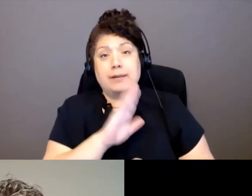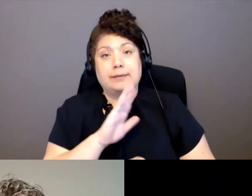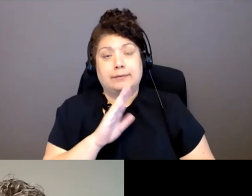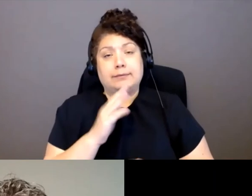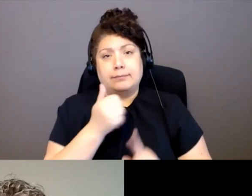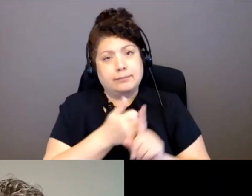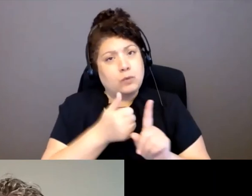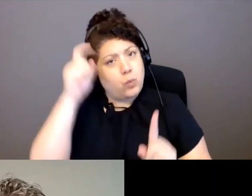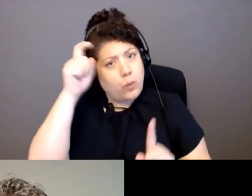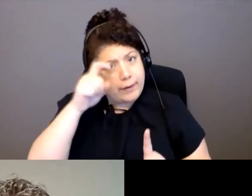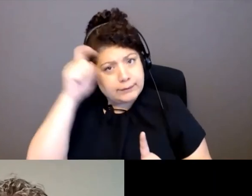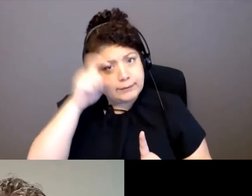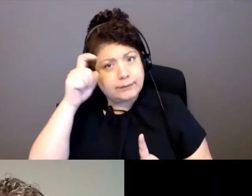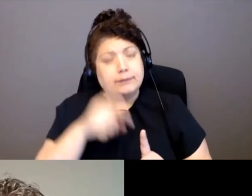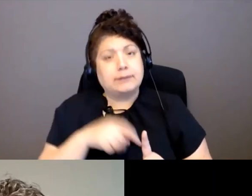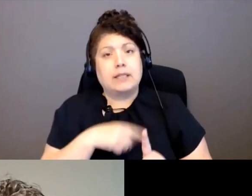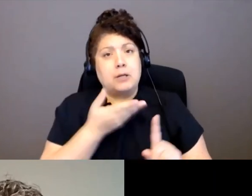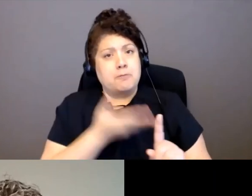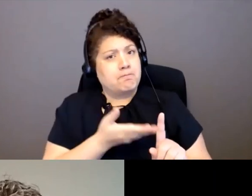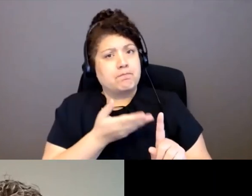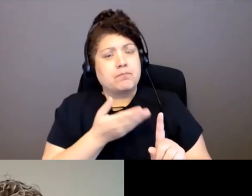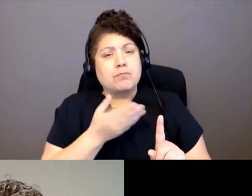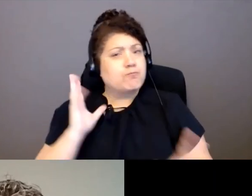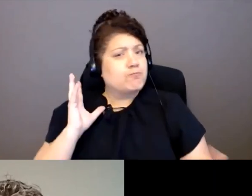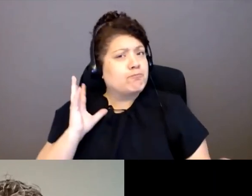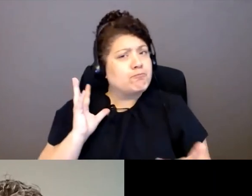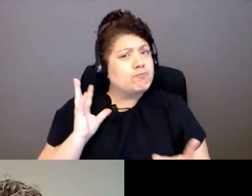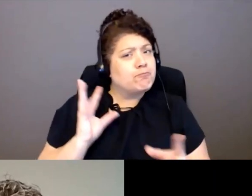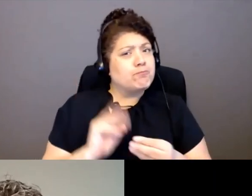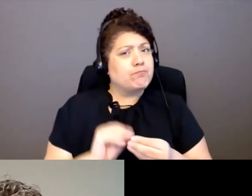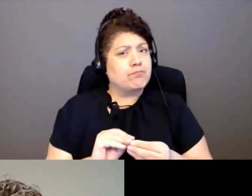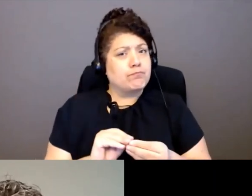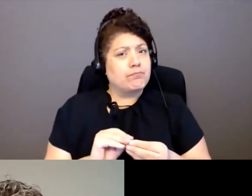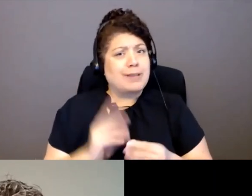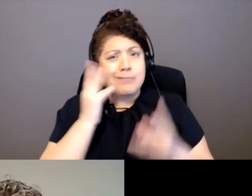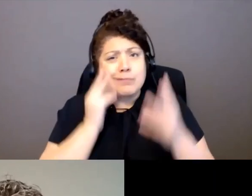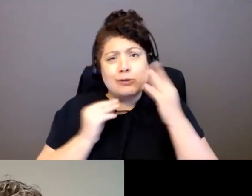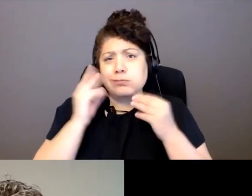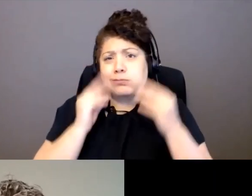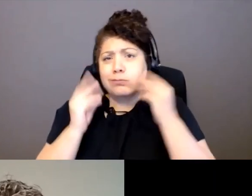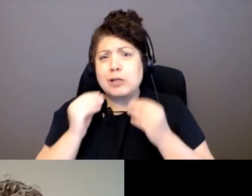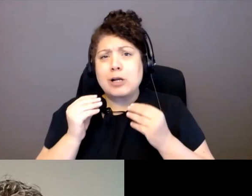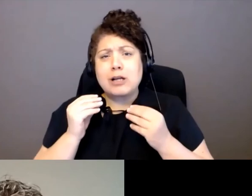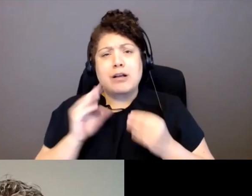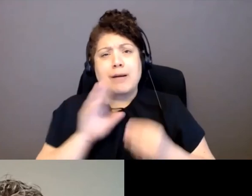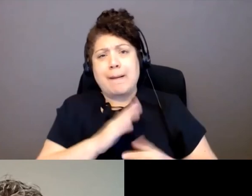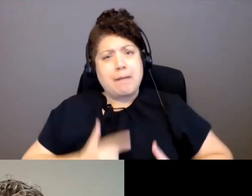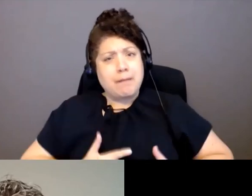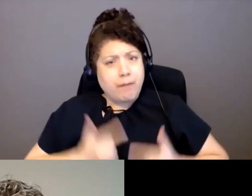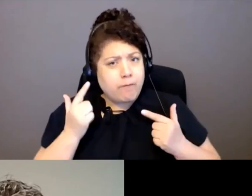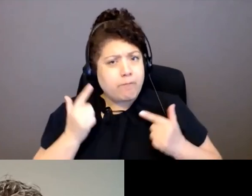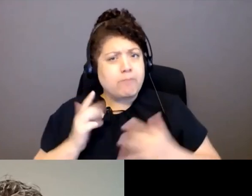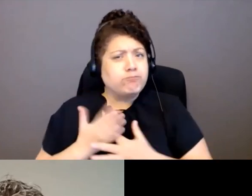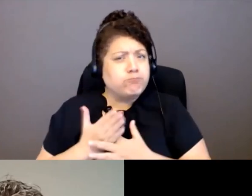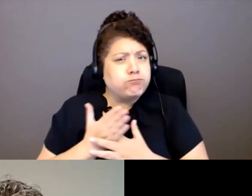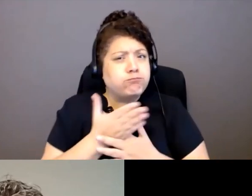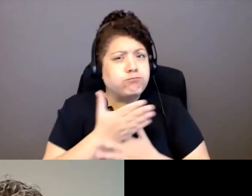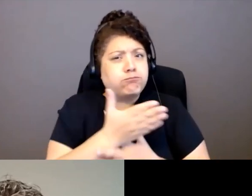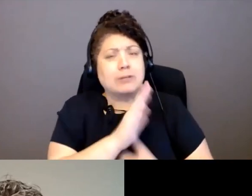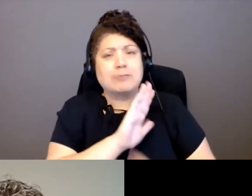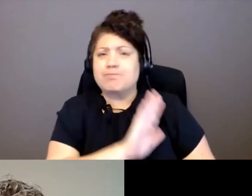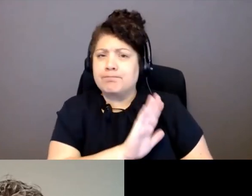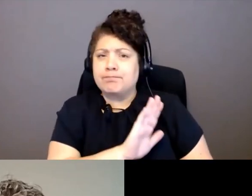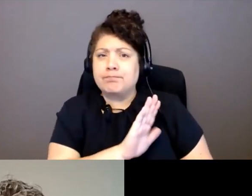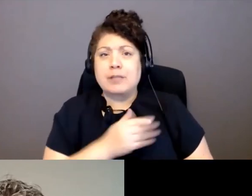They have lots of wisdom in there. They've had a lot of experiences in life. And, you know, when you